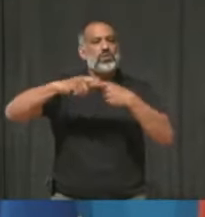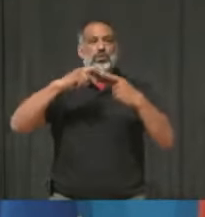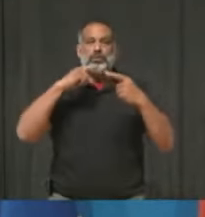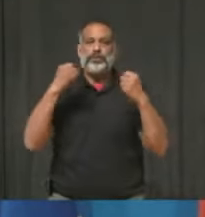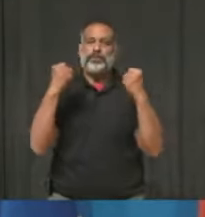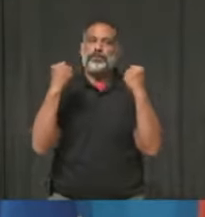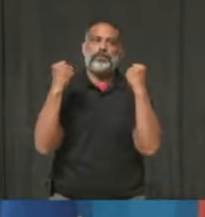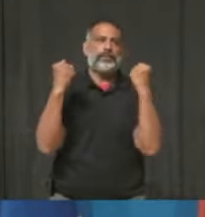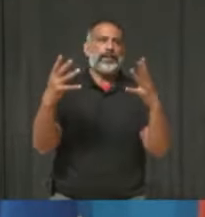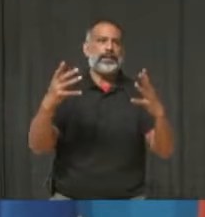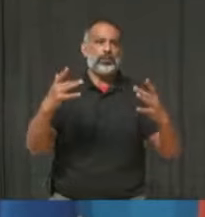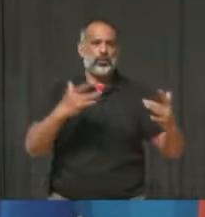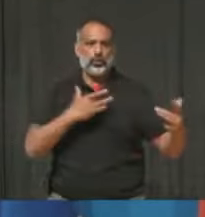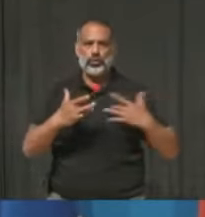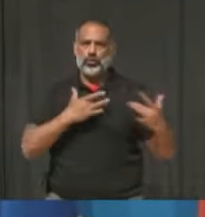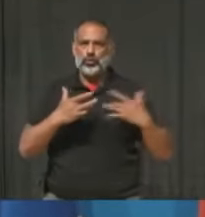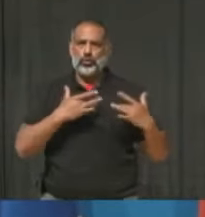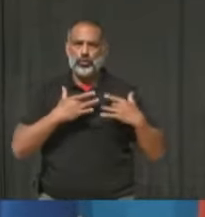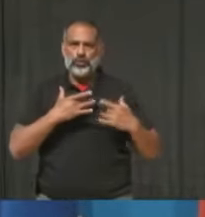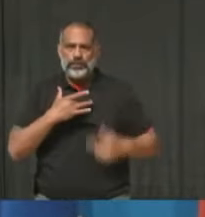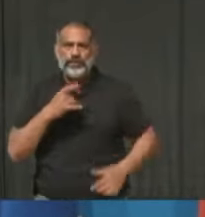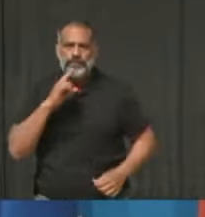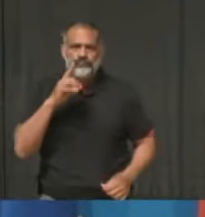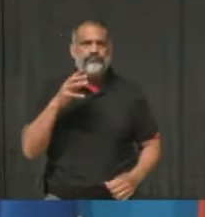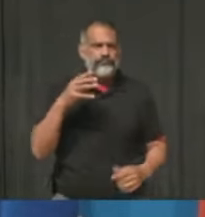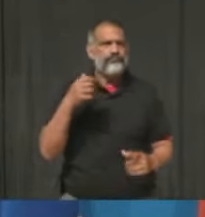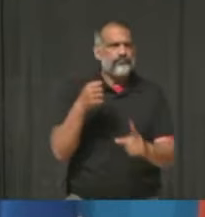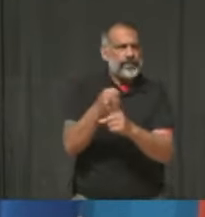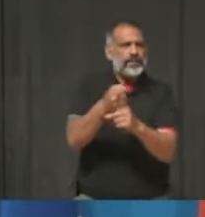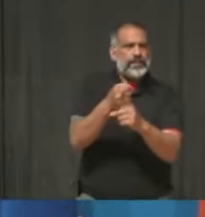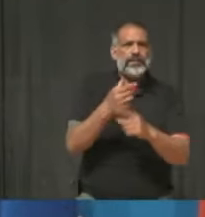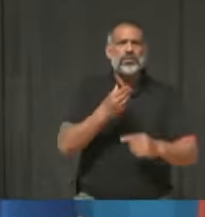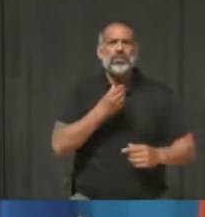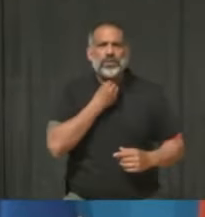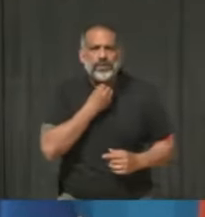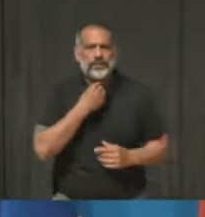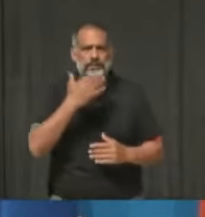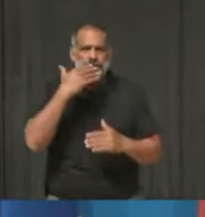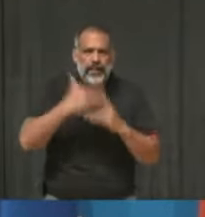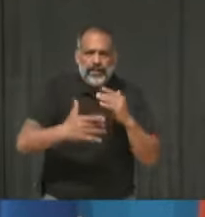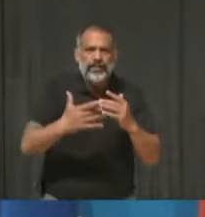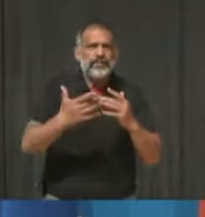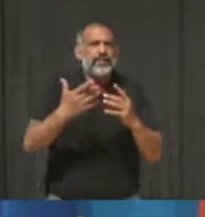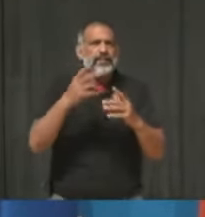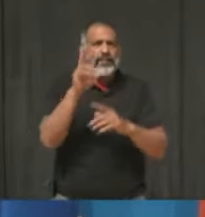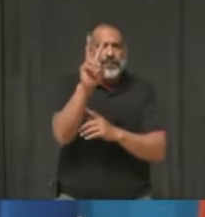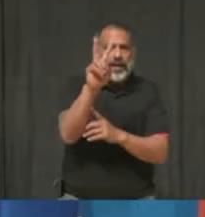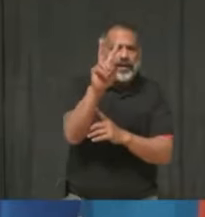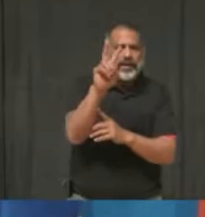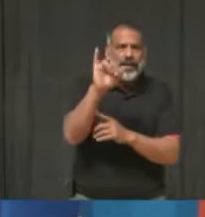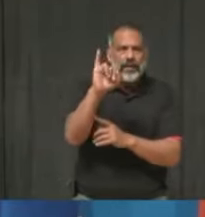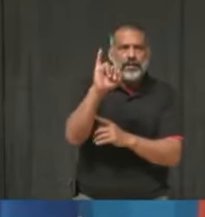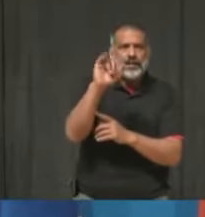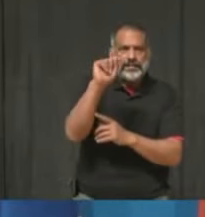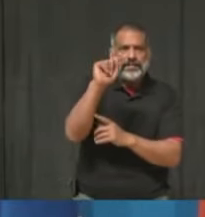because of the risk of a rare blood clotting condition called VITT.